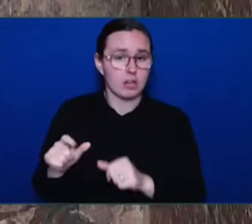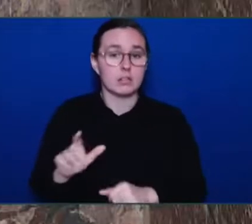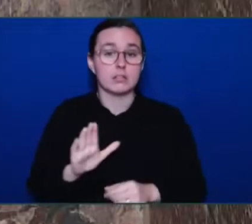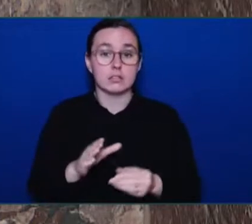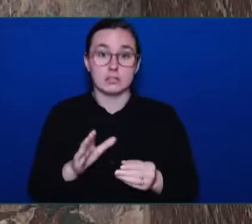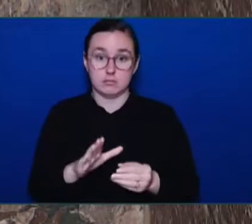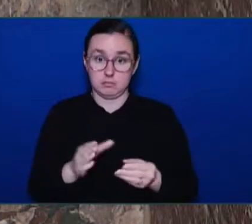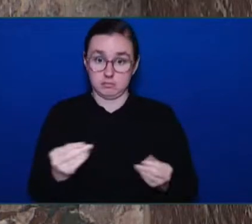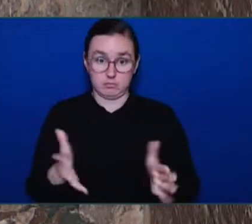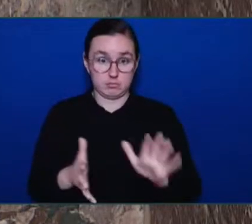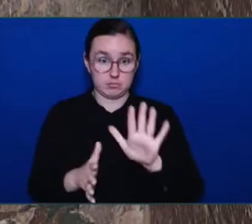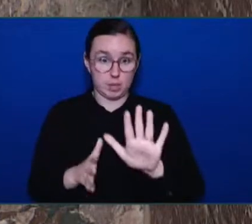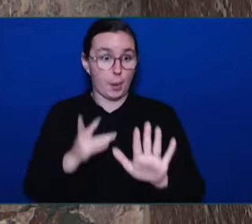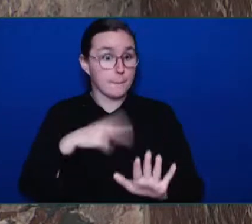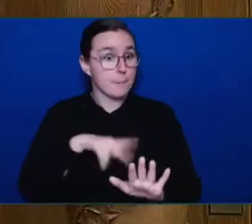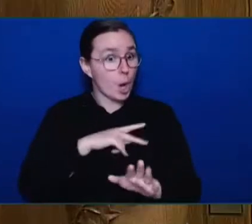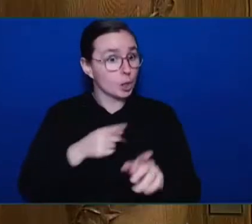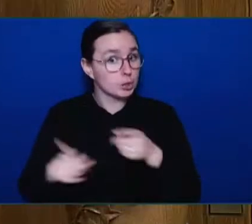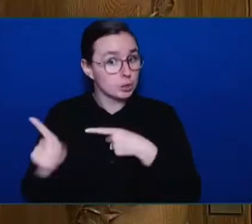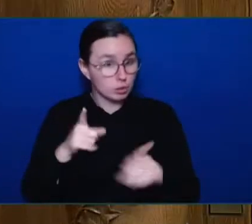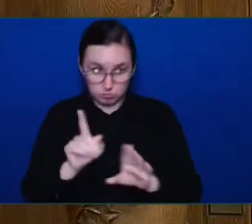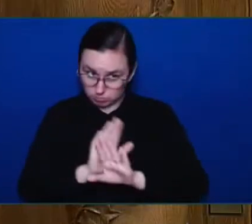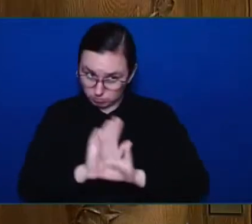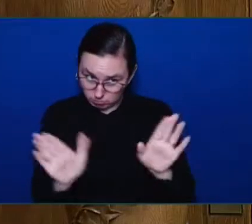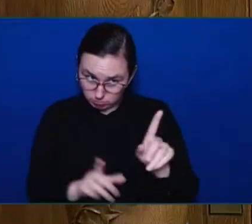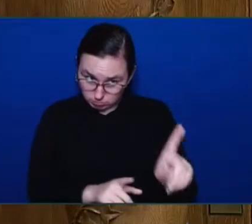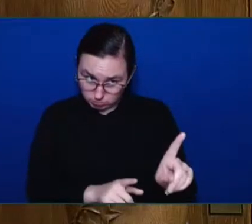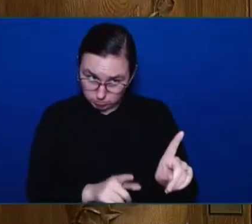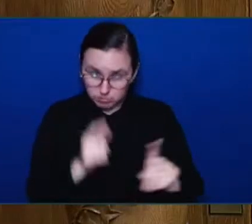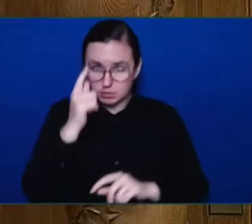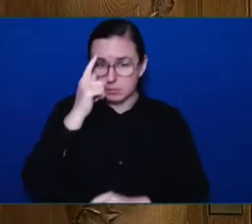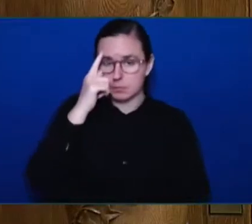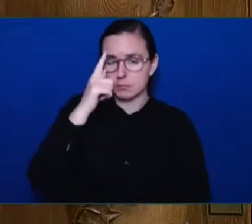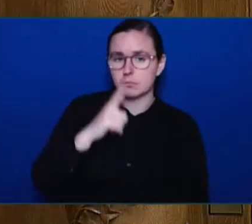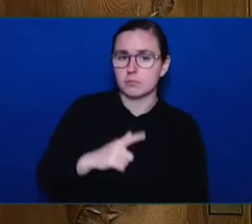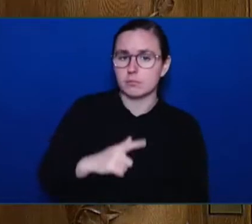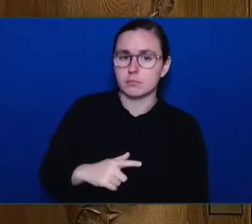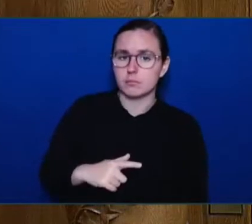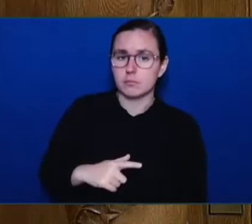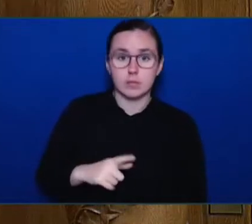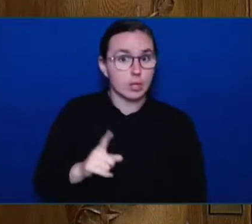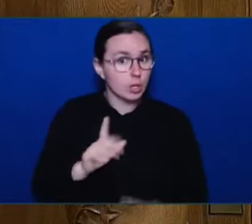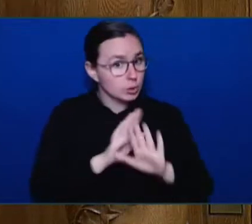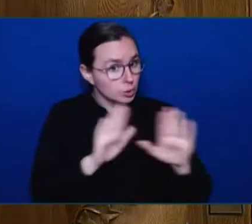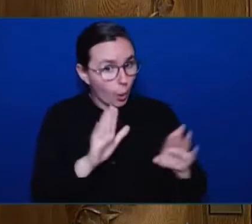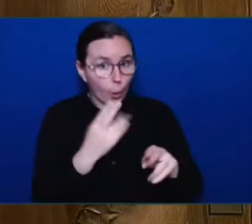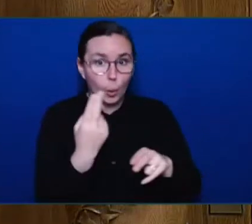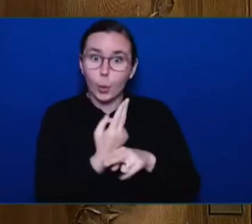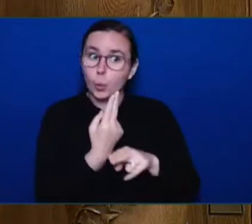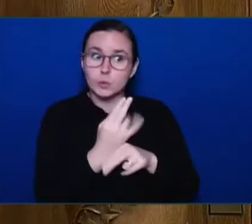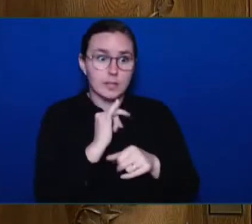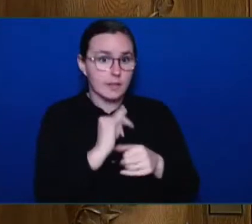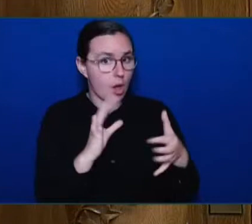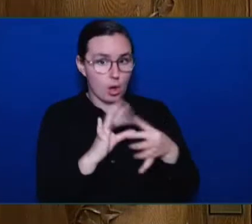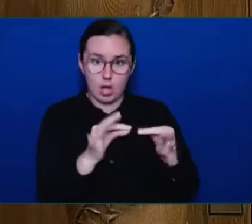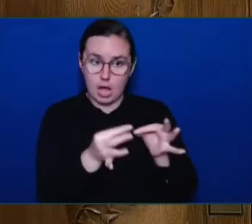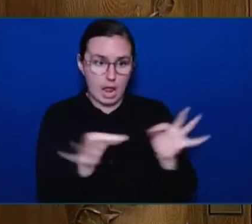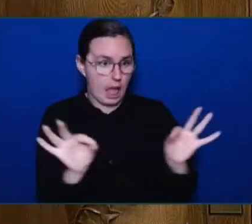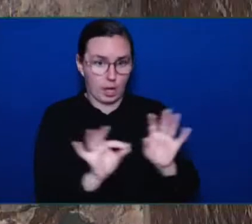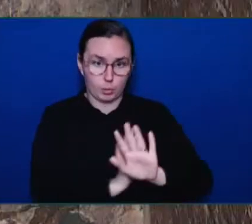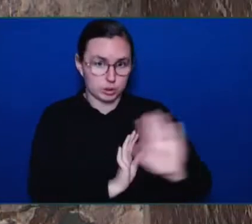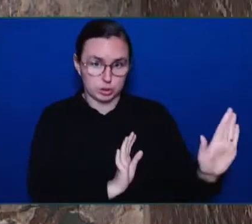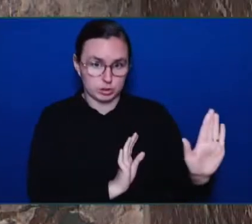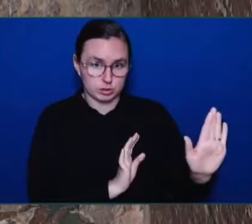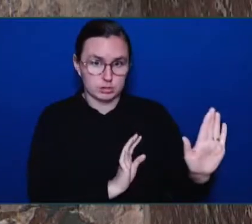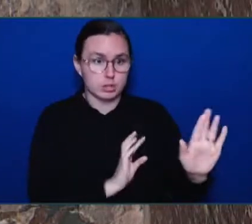We don't need to use this kind of language in the House. Let's be respectful. Thank you, Mr. Speaker. I